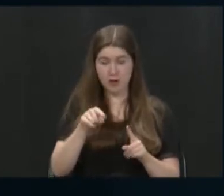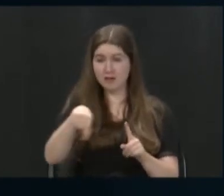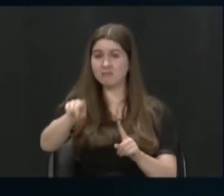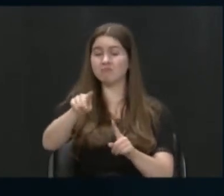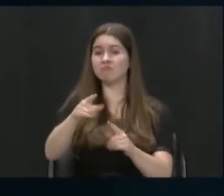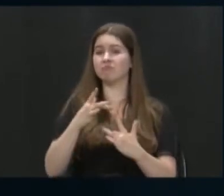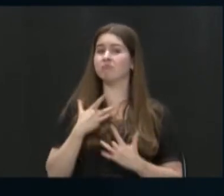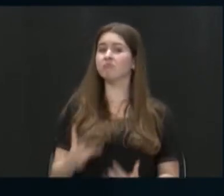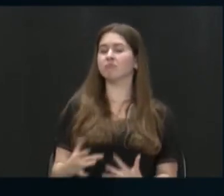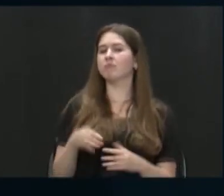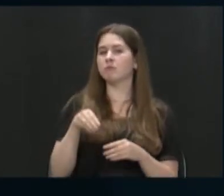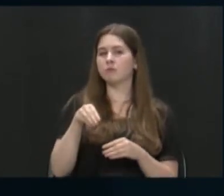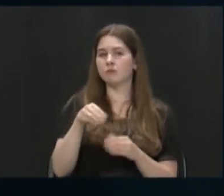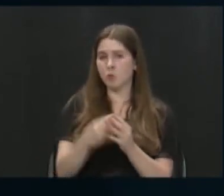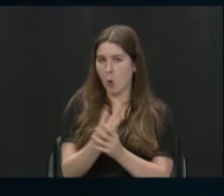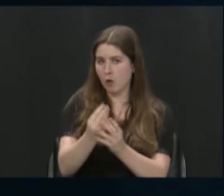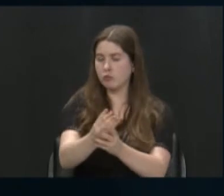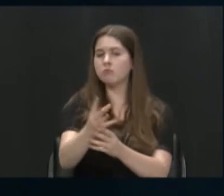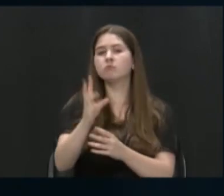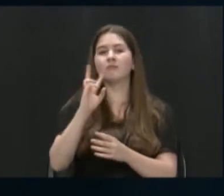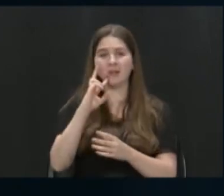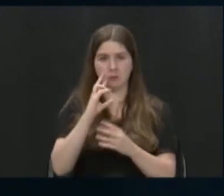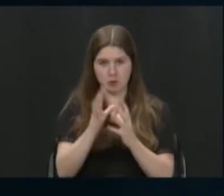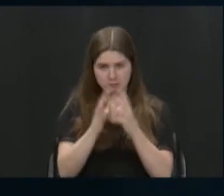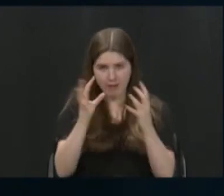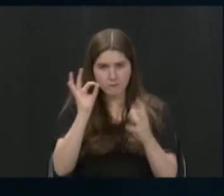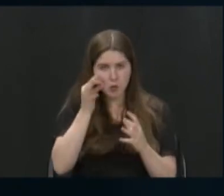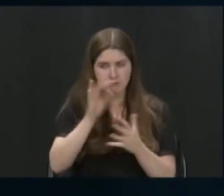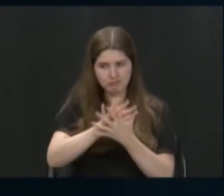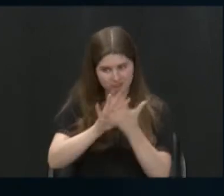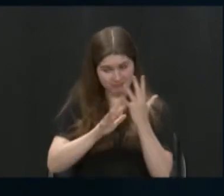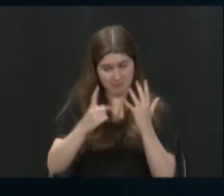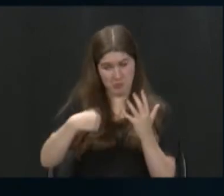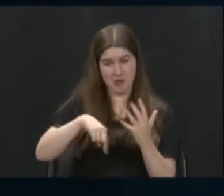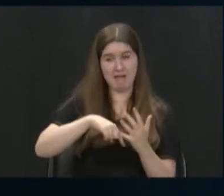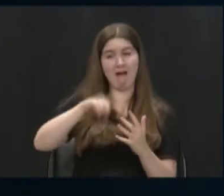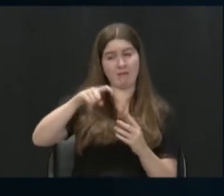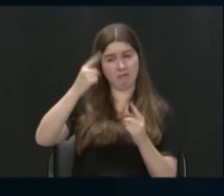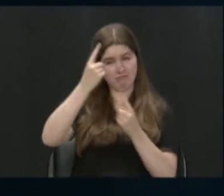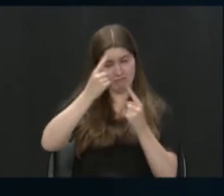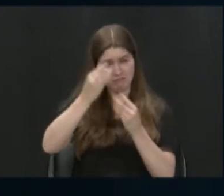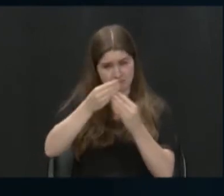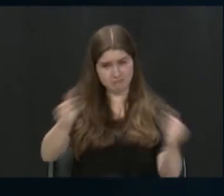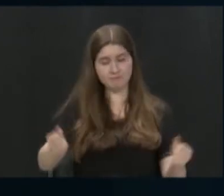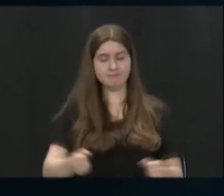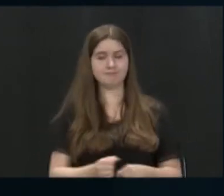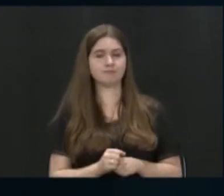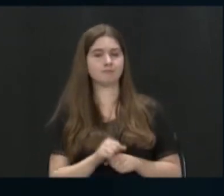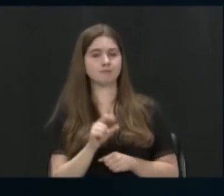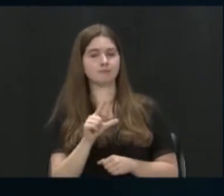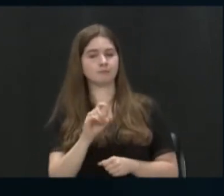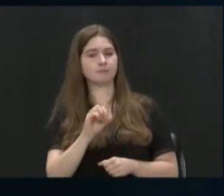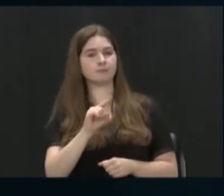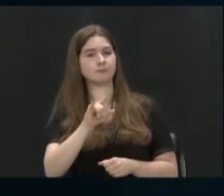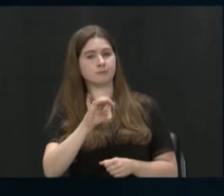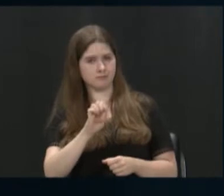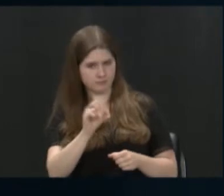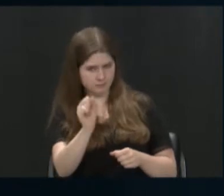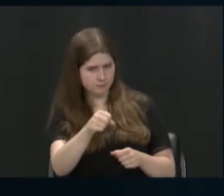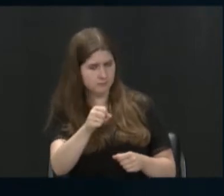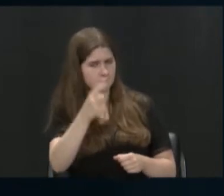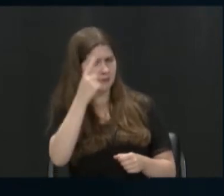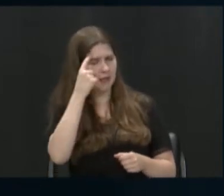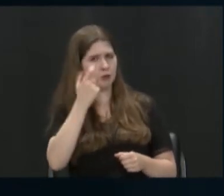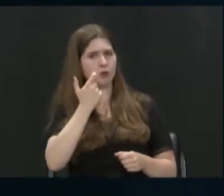in terms of producing. So we really have to think about this and figure it out. We do. I also, I think, read something about – it was California or